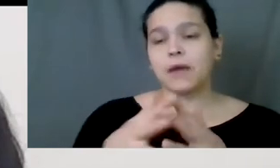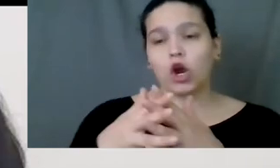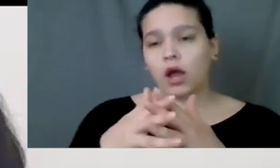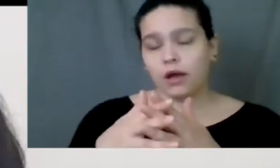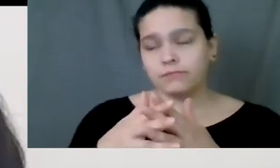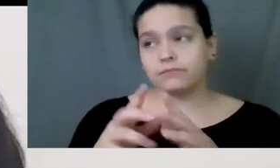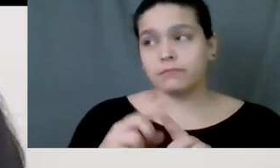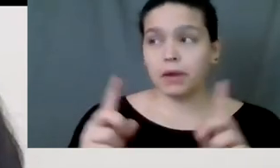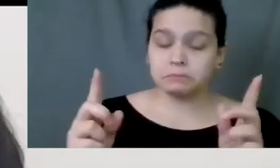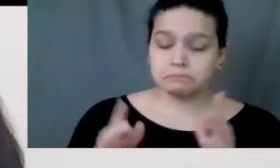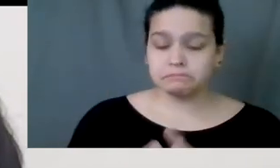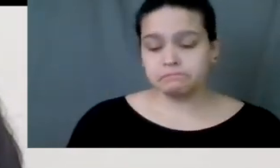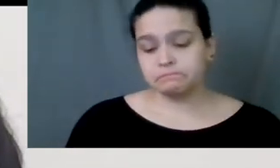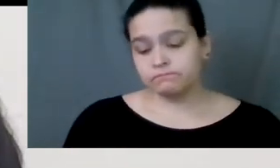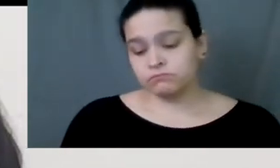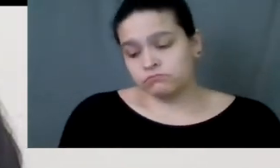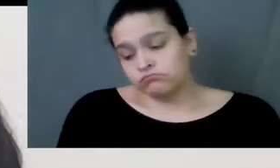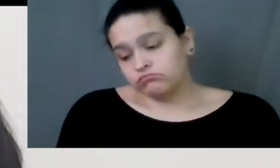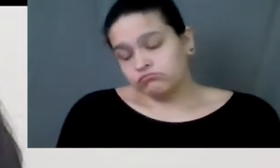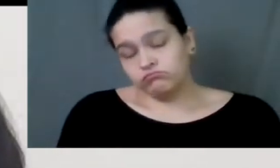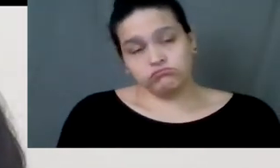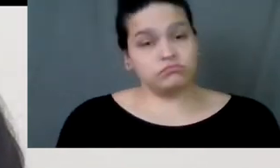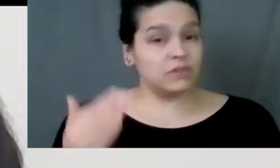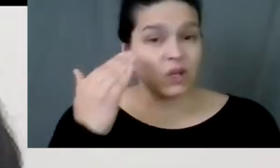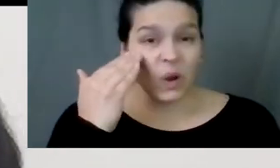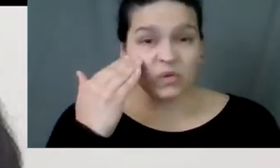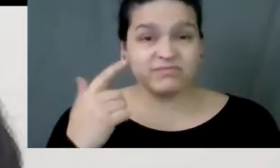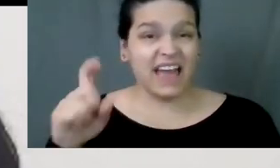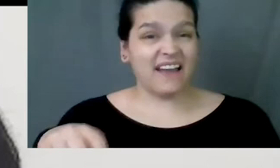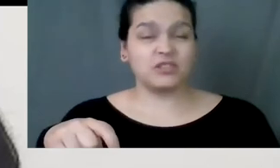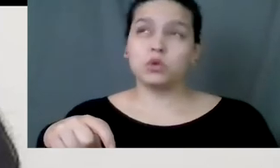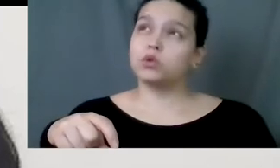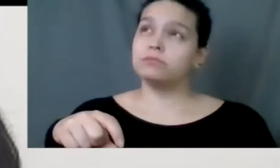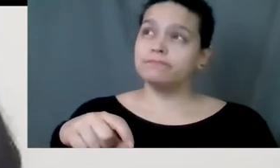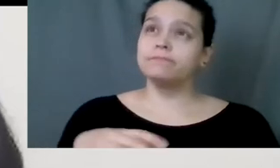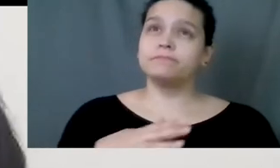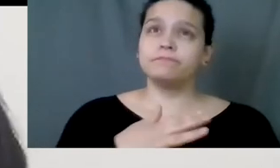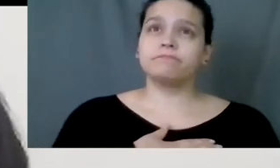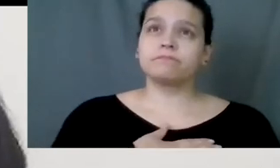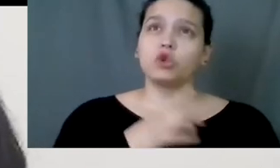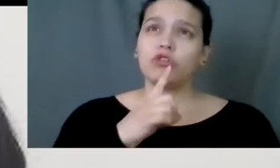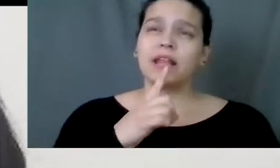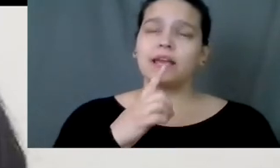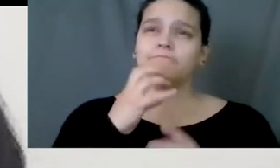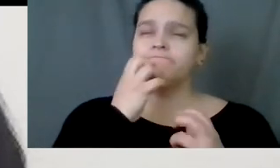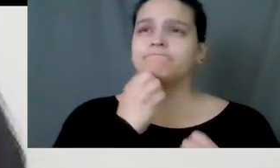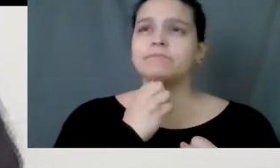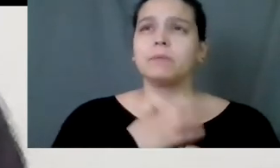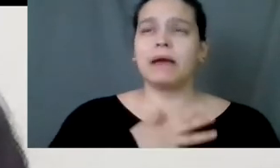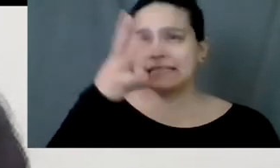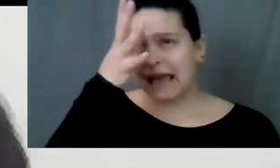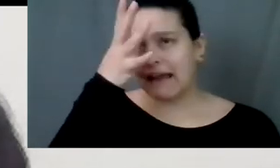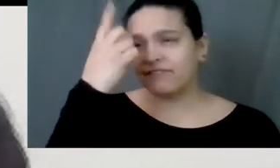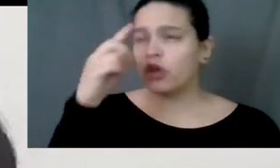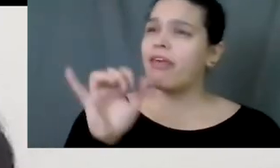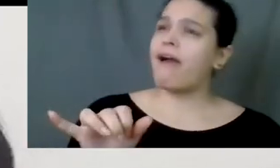you know, I have to admire my, you know, give a lot of kudos